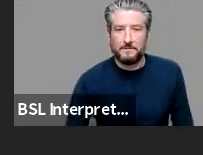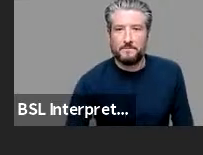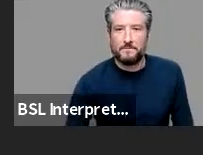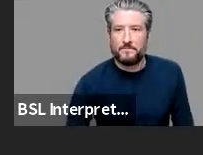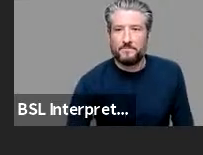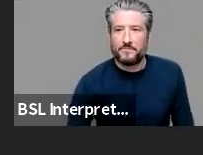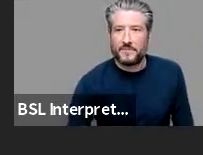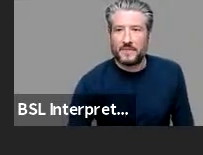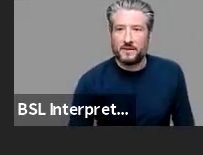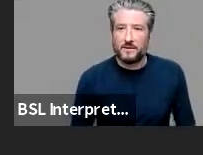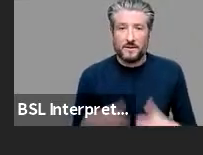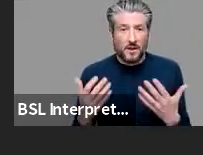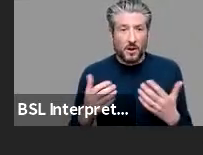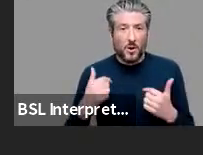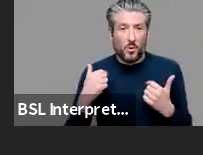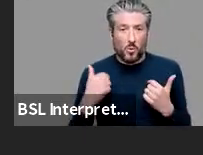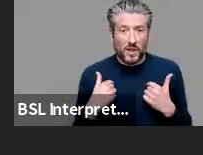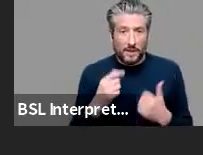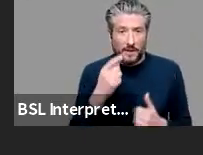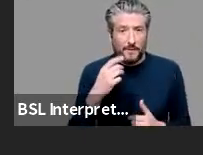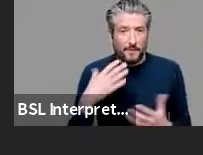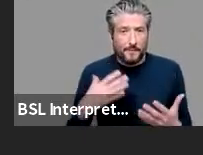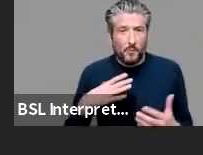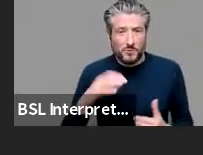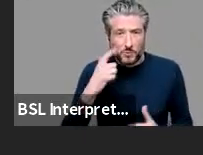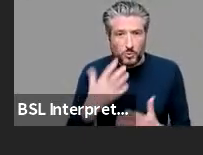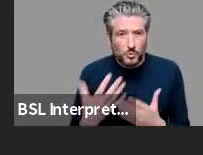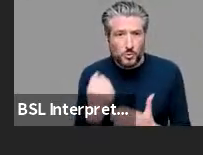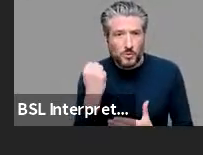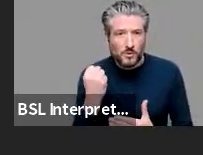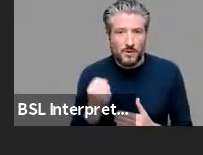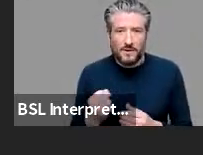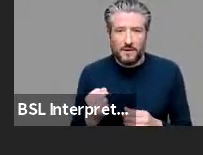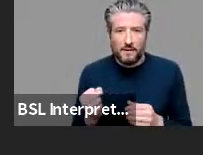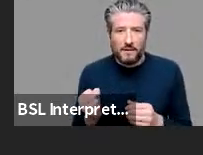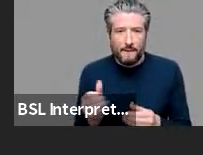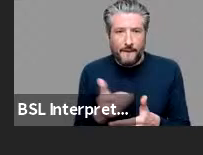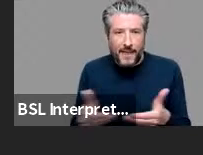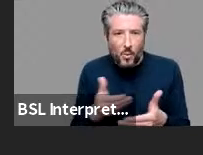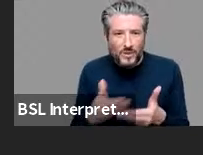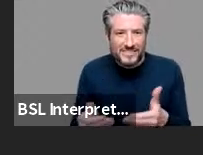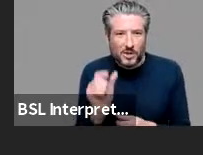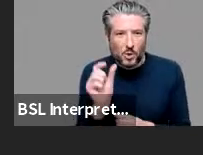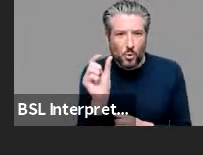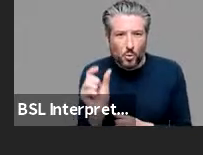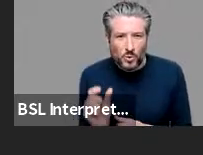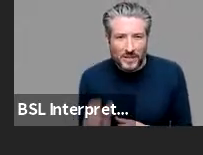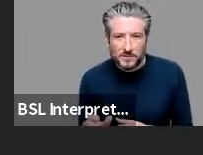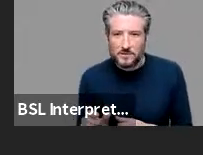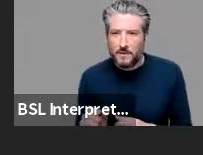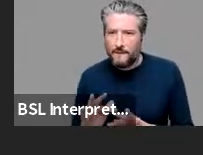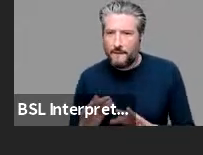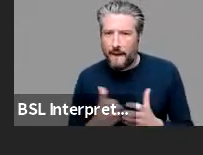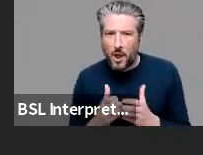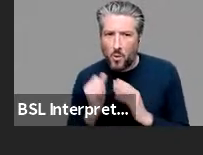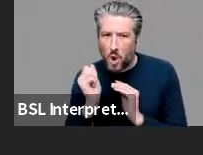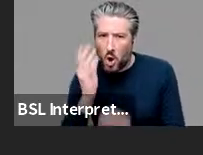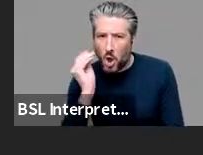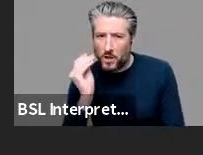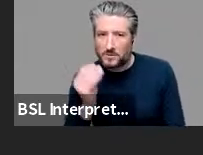generalizations that theory allows we may have found a way to honor the cognitive commitment by which cognitive linguists are bound